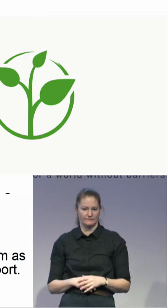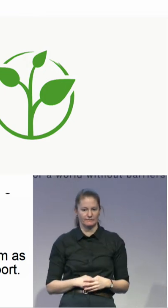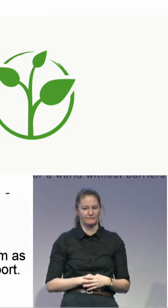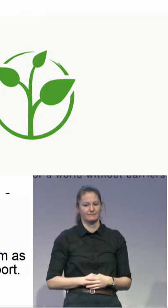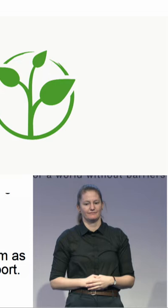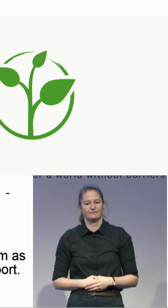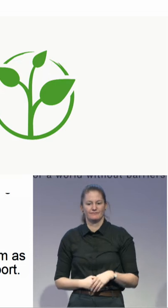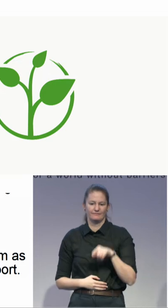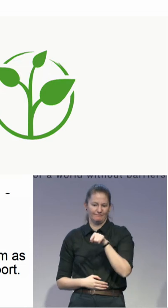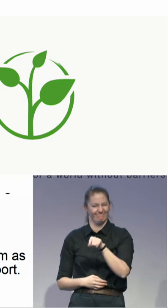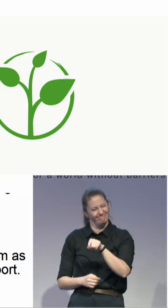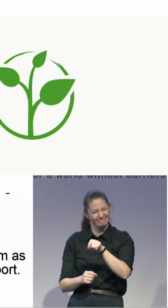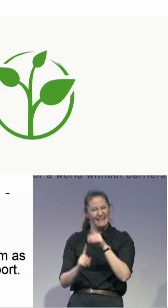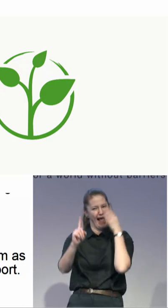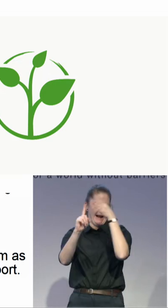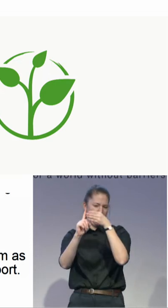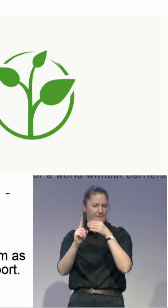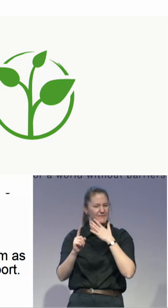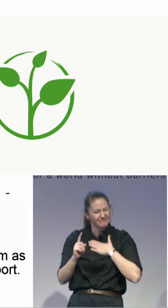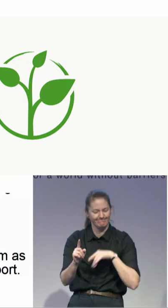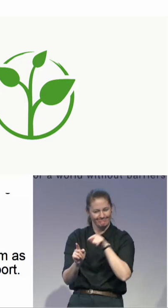decision is able to do so. And it's their choice.